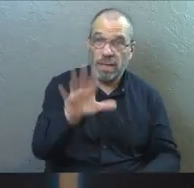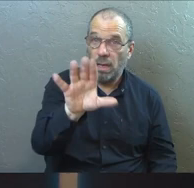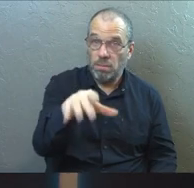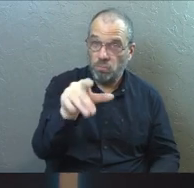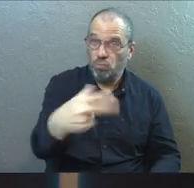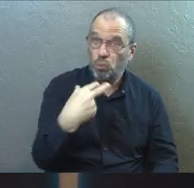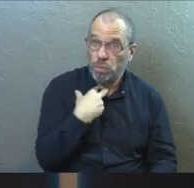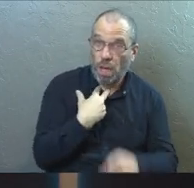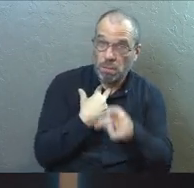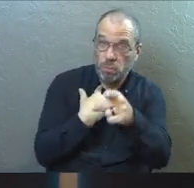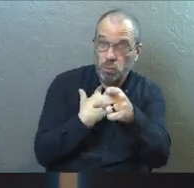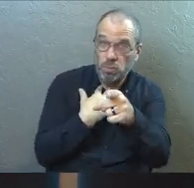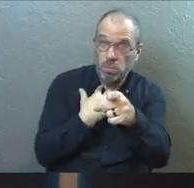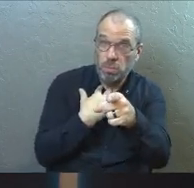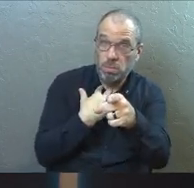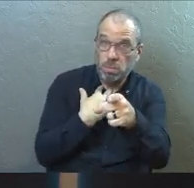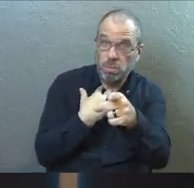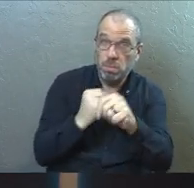different ways.